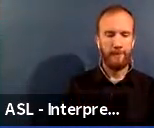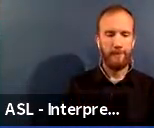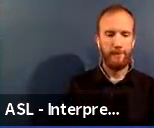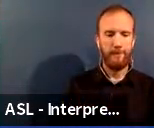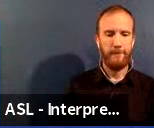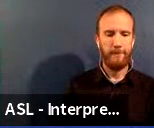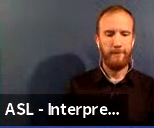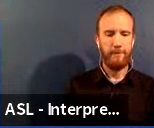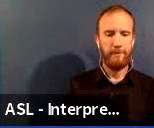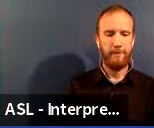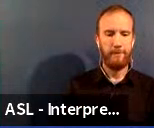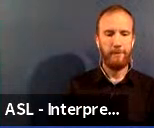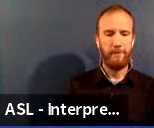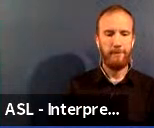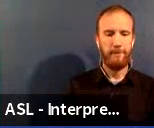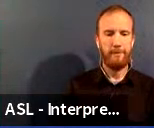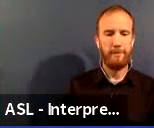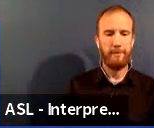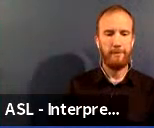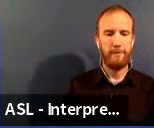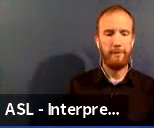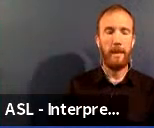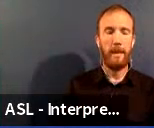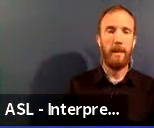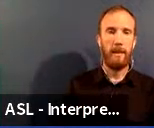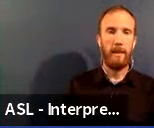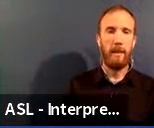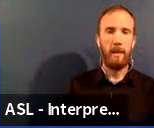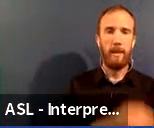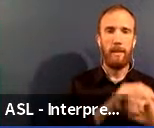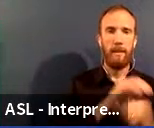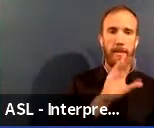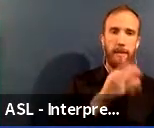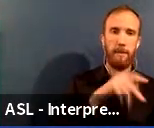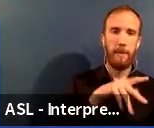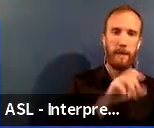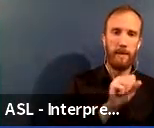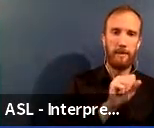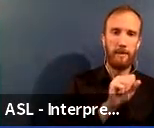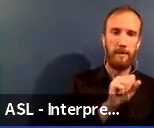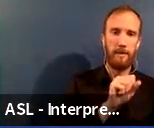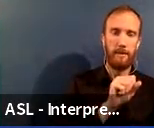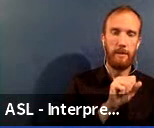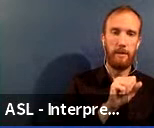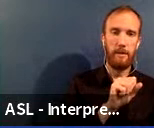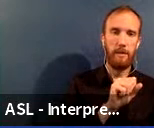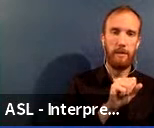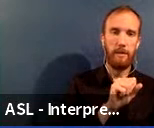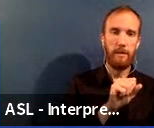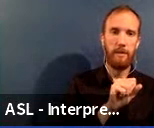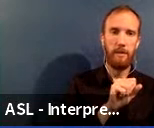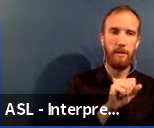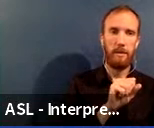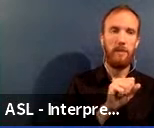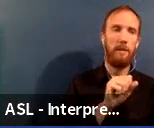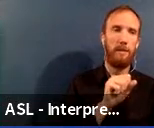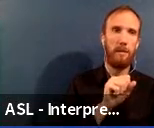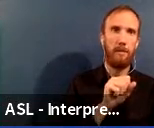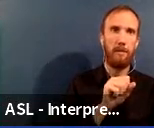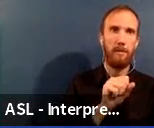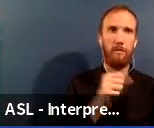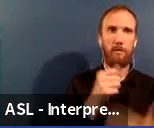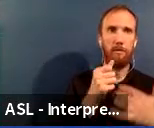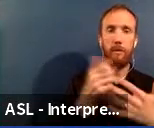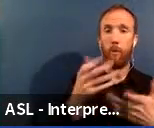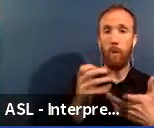When the categories, I should say, CPS is seeking the input, public input on the prioritization